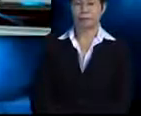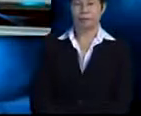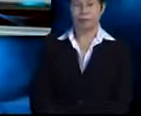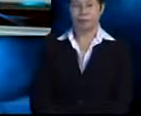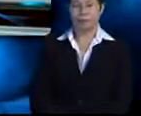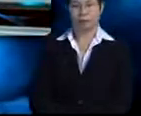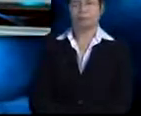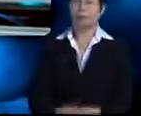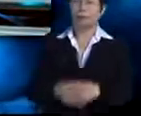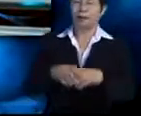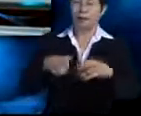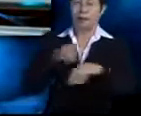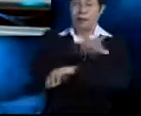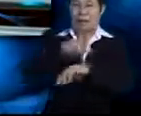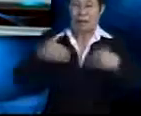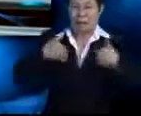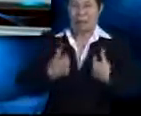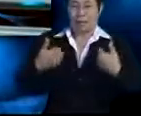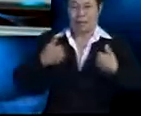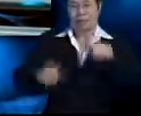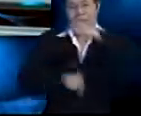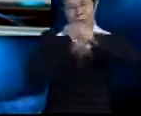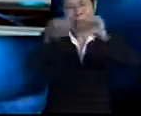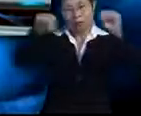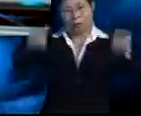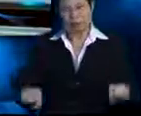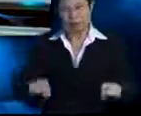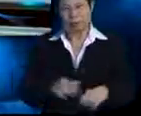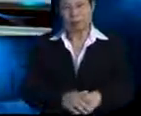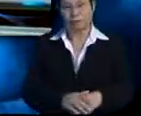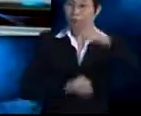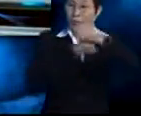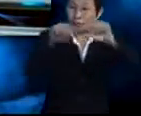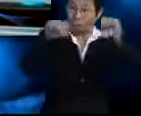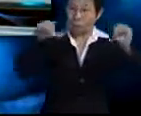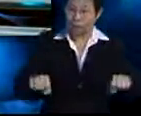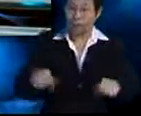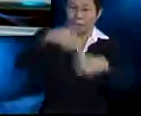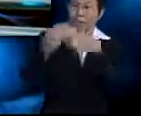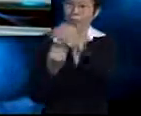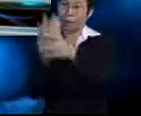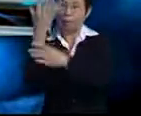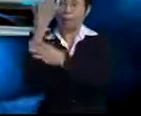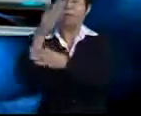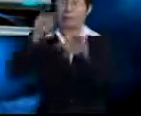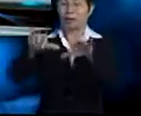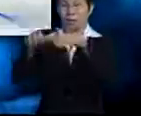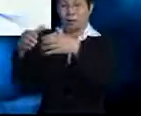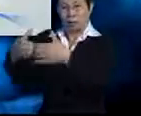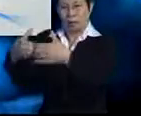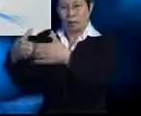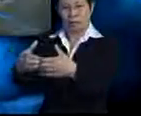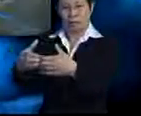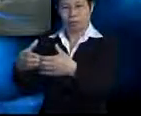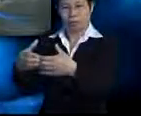Like animals, plants do have a support system. The support system in plants can be classified into